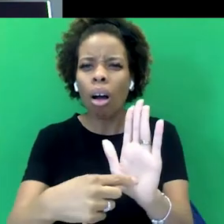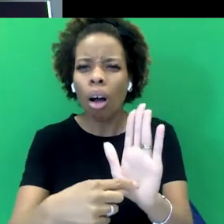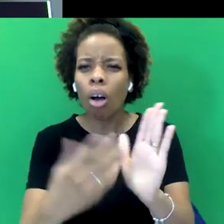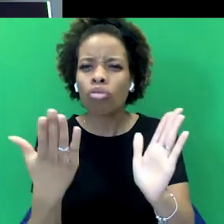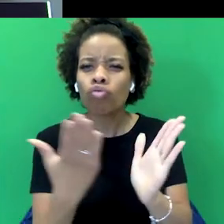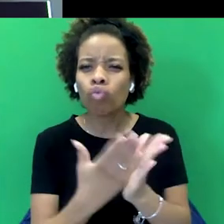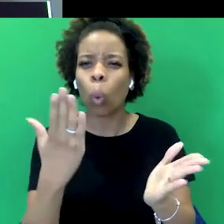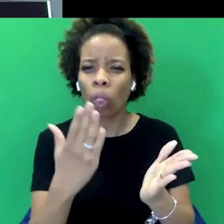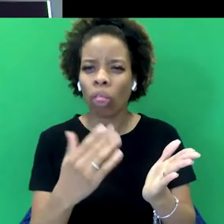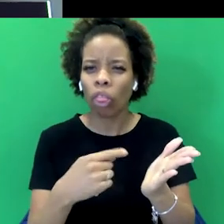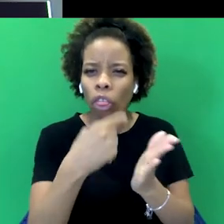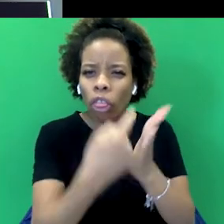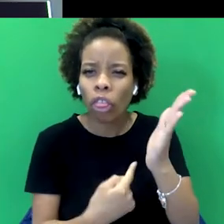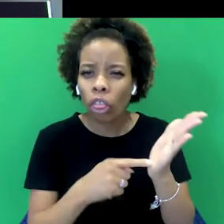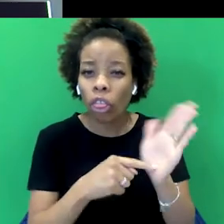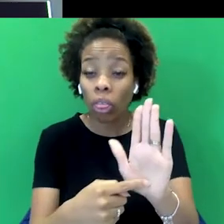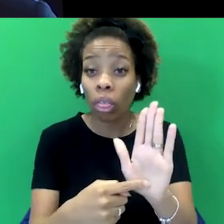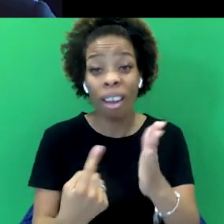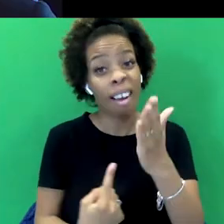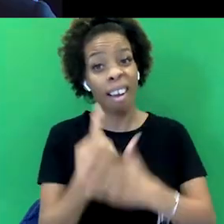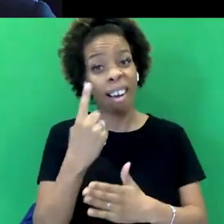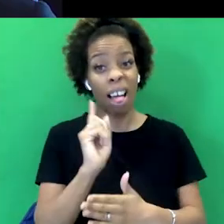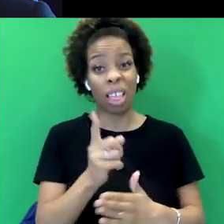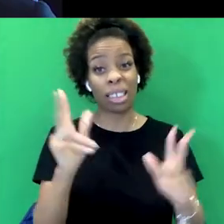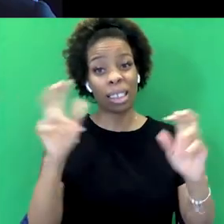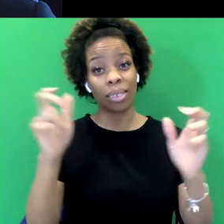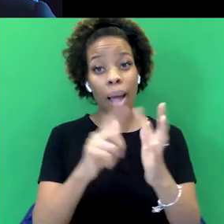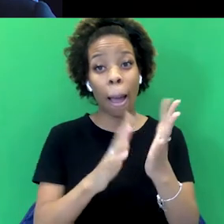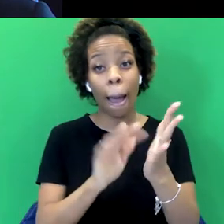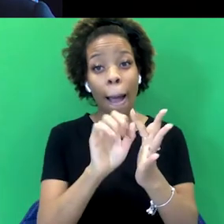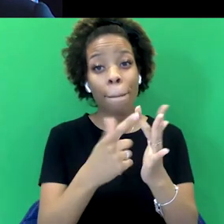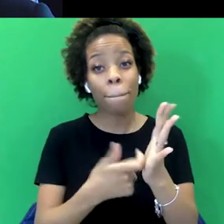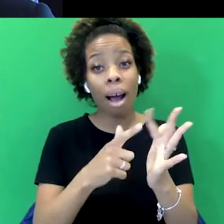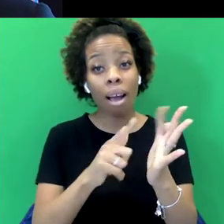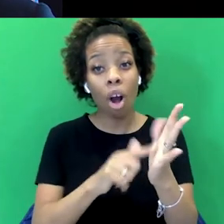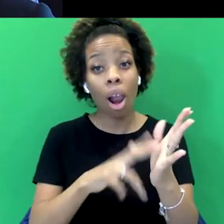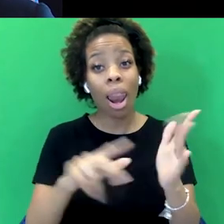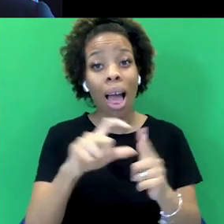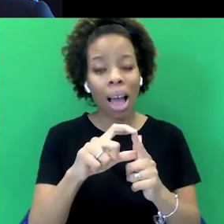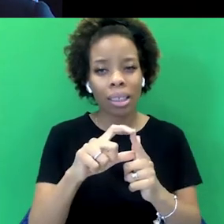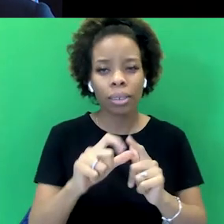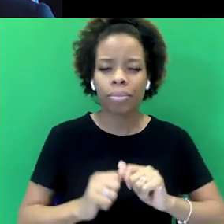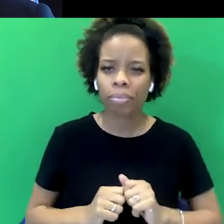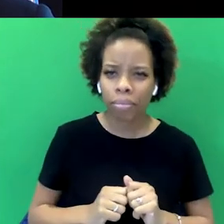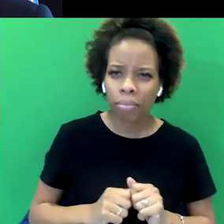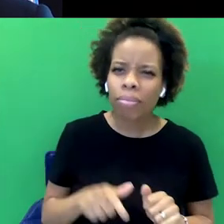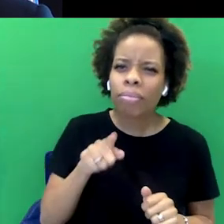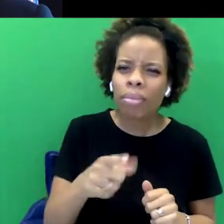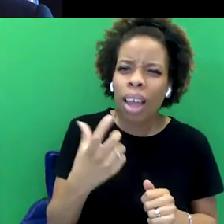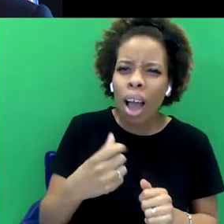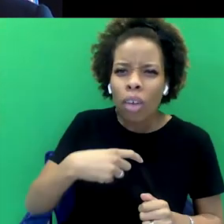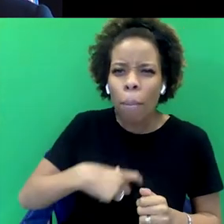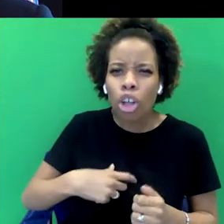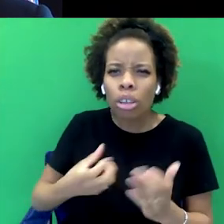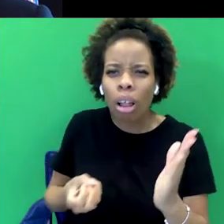and empire land happened. But there's also like a personal part of this as well. There's also, there's a sort of